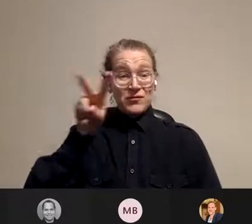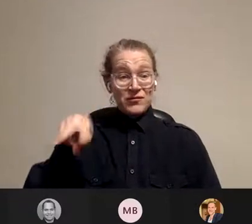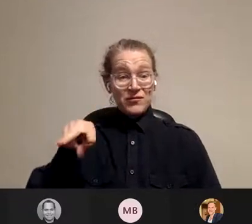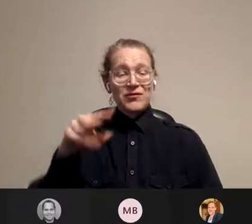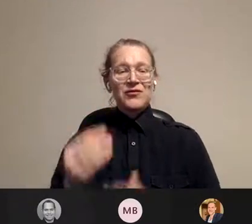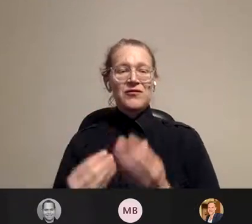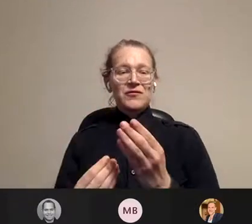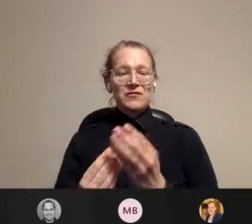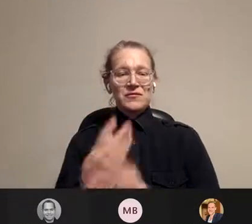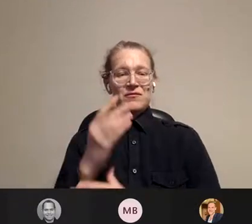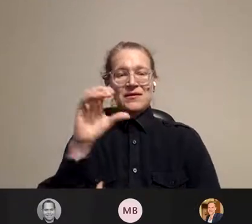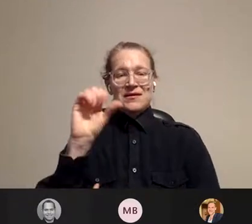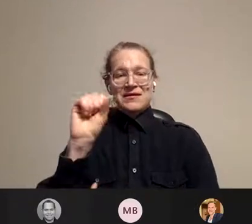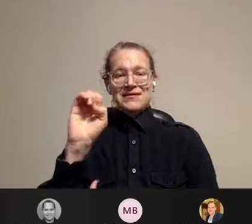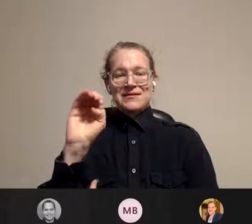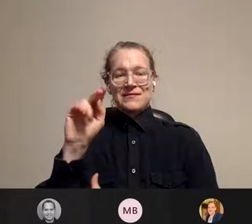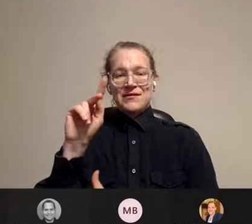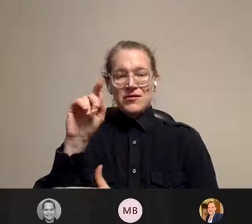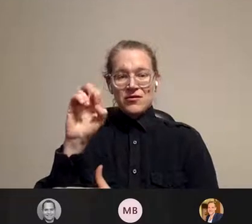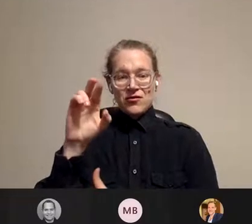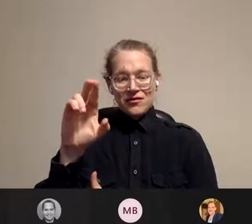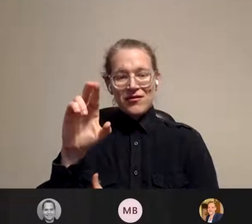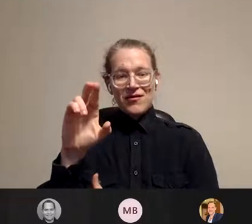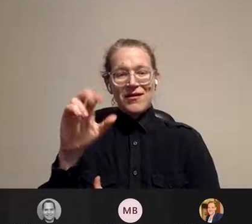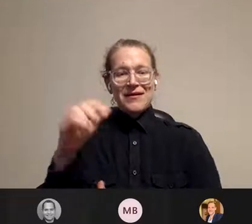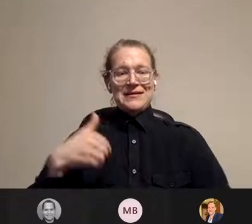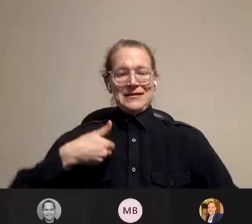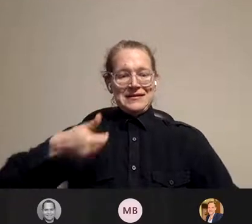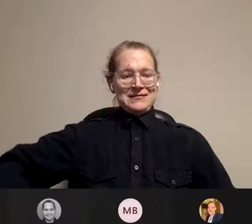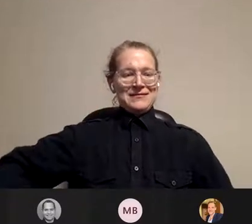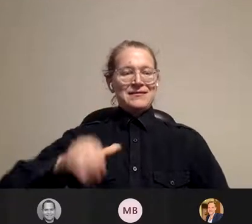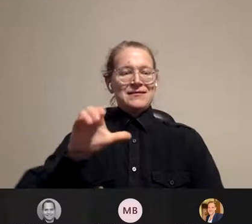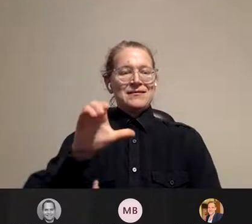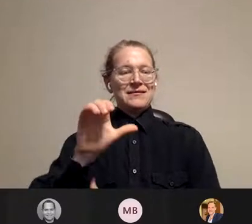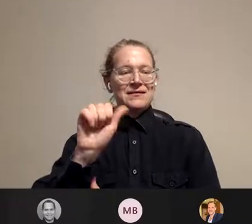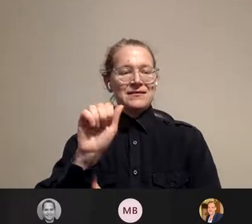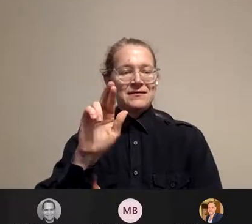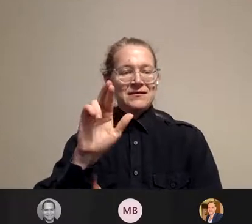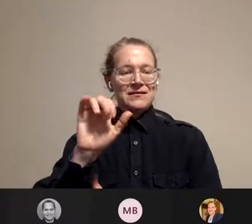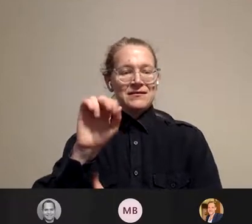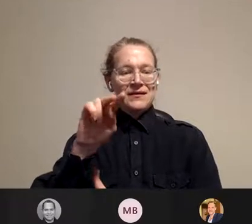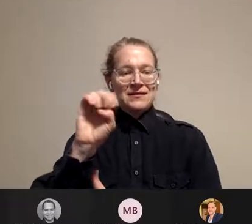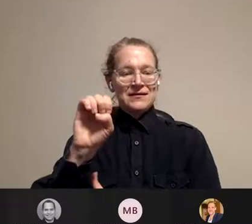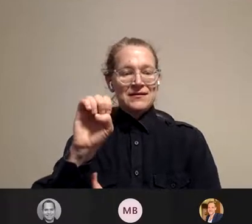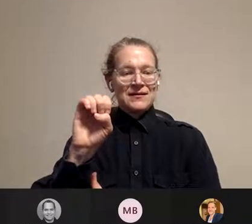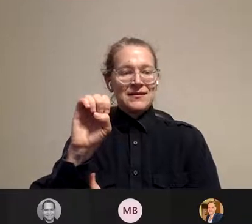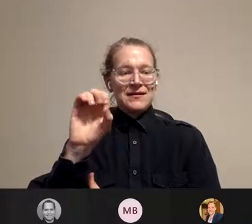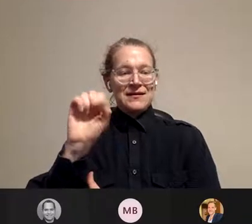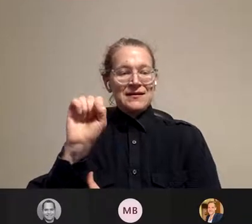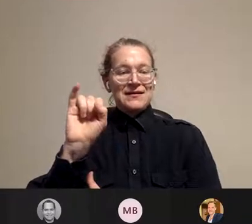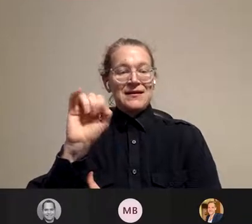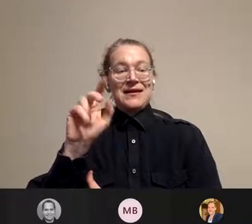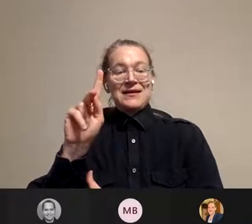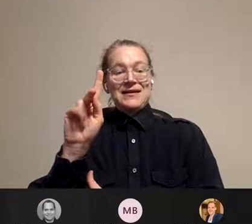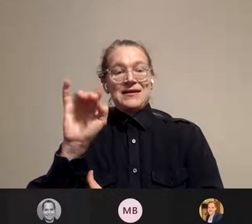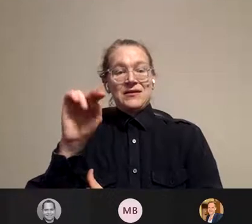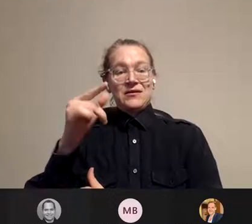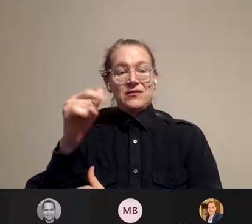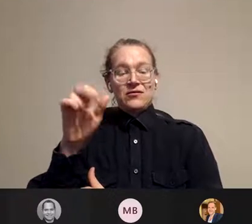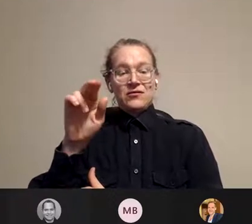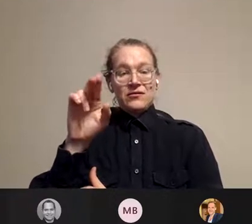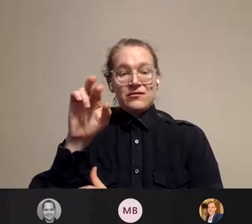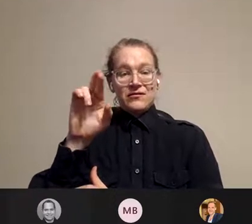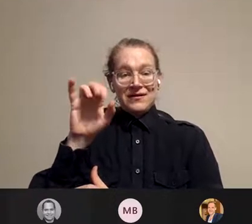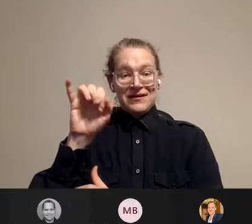Seminar. My name is Caroline Kingori, and I'm the Interim Associate Dean for Research and Faculty Affairs, as well as an